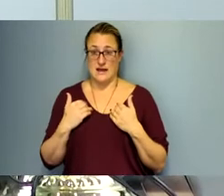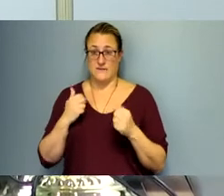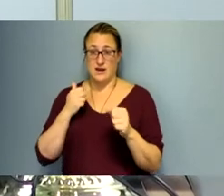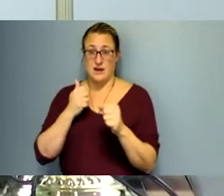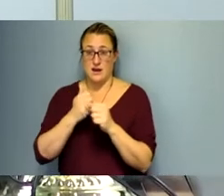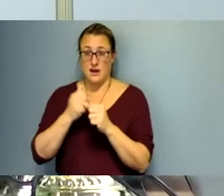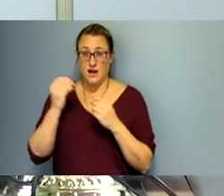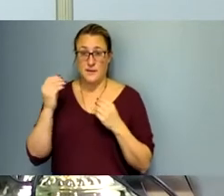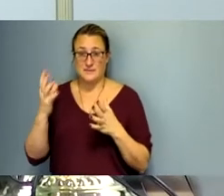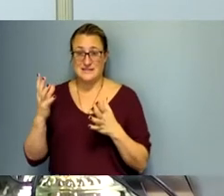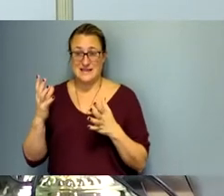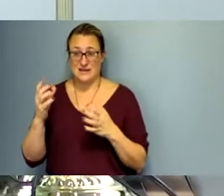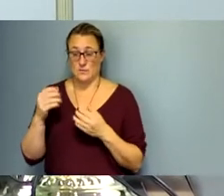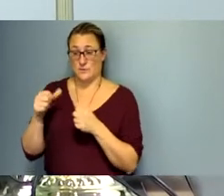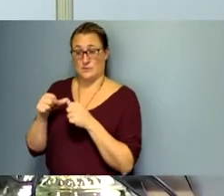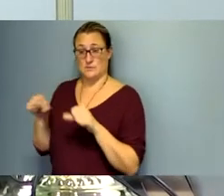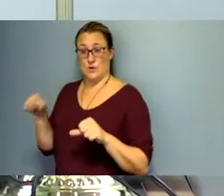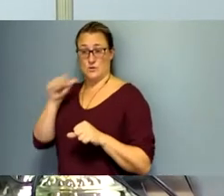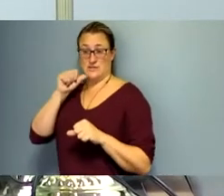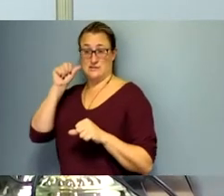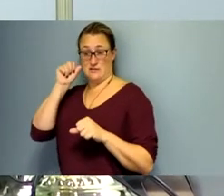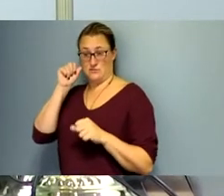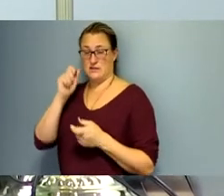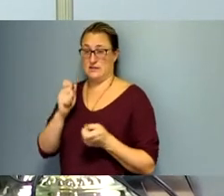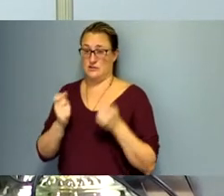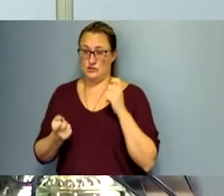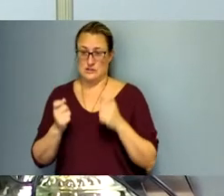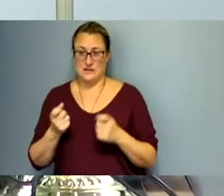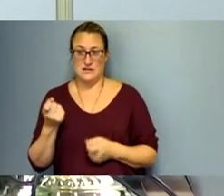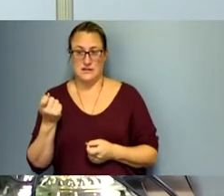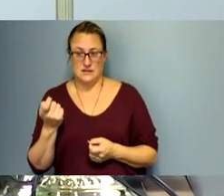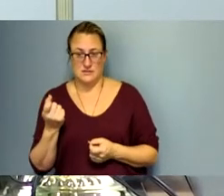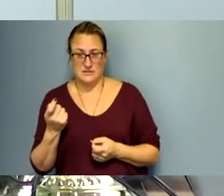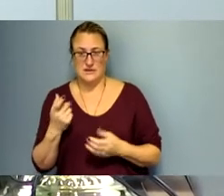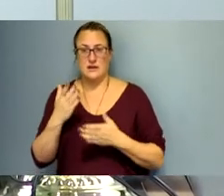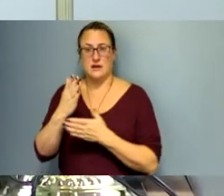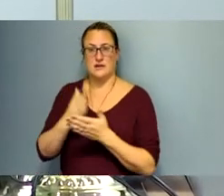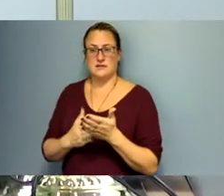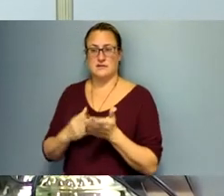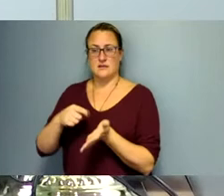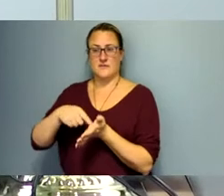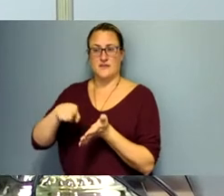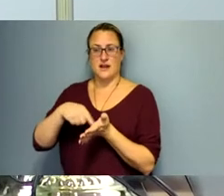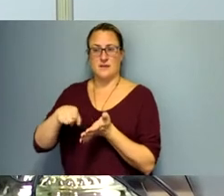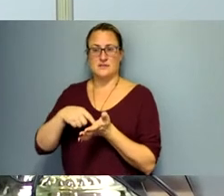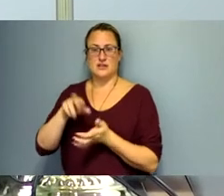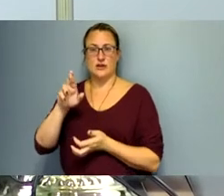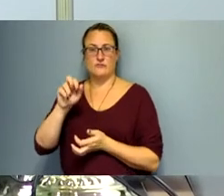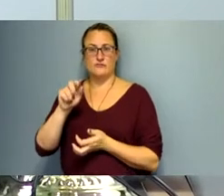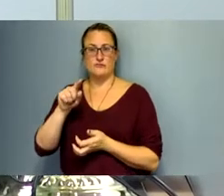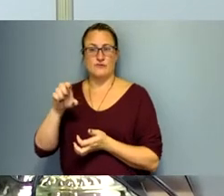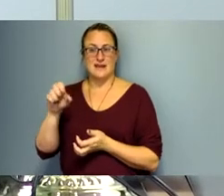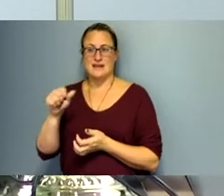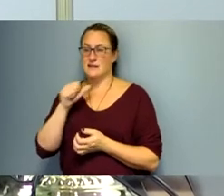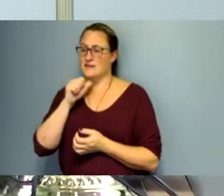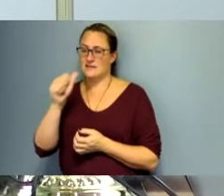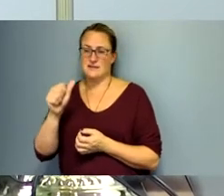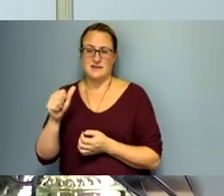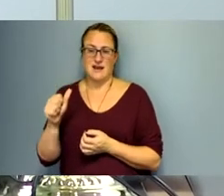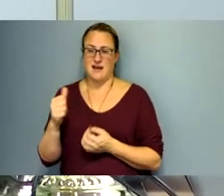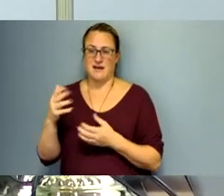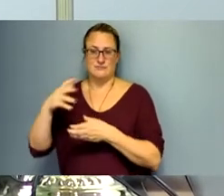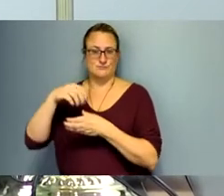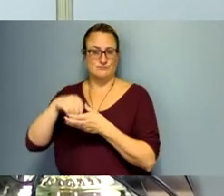what was posted yesterday. Some of the compensation rates did not reflect the cost of living increase,